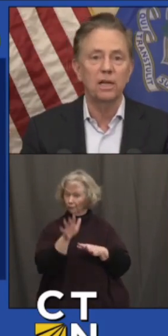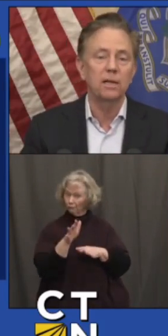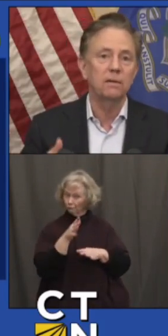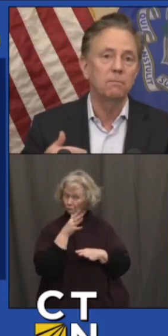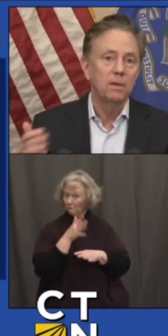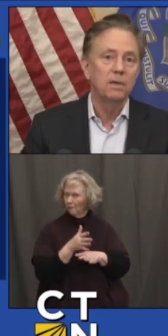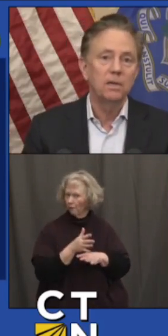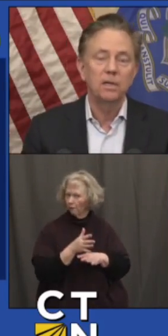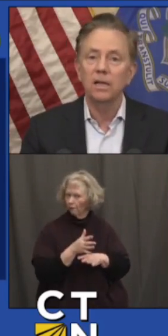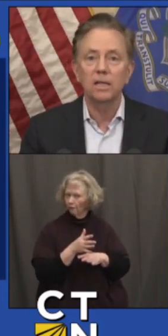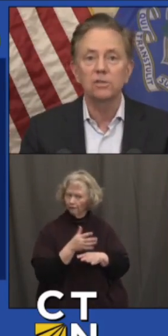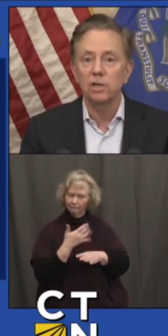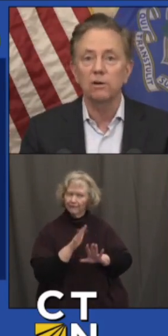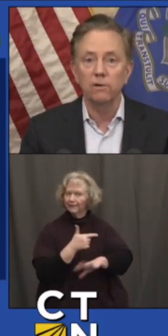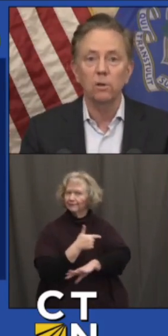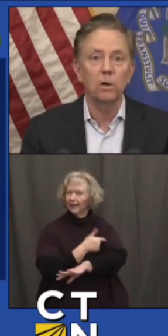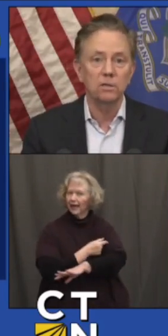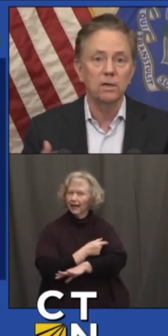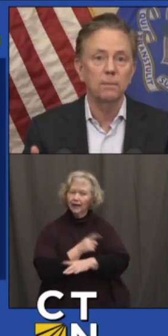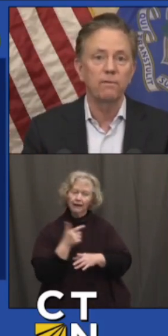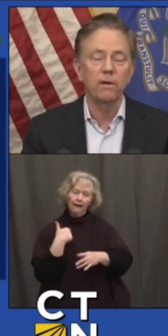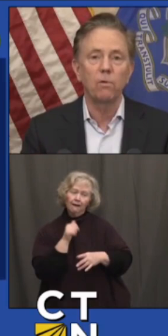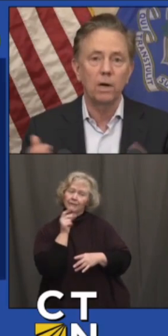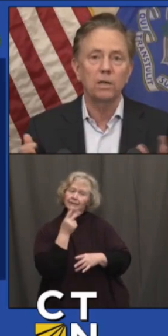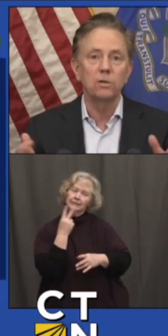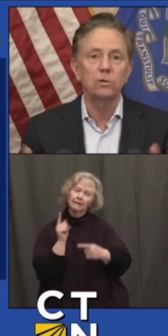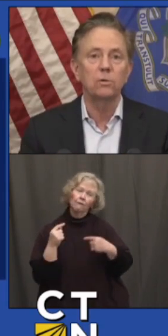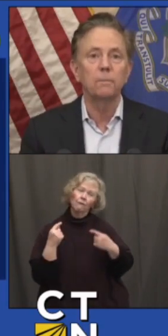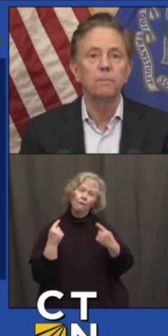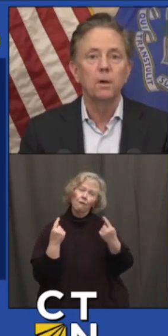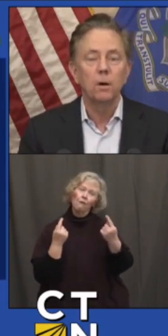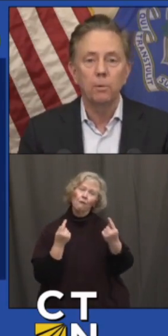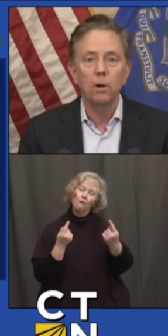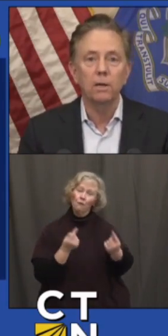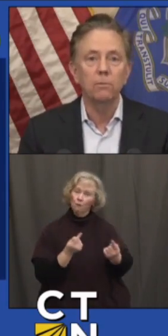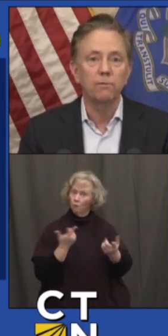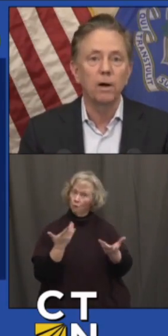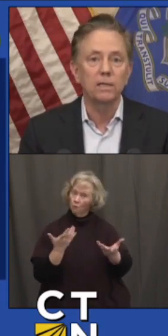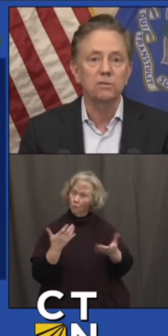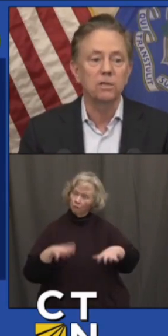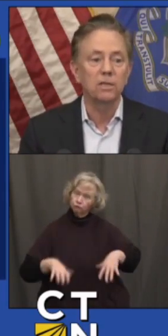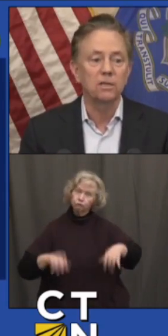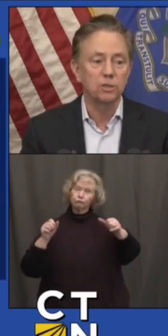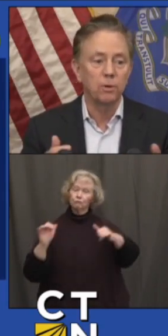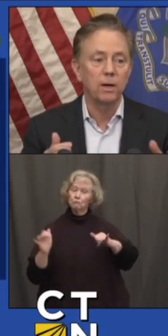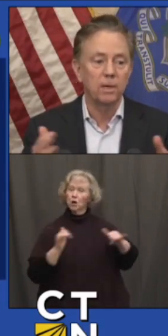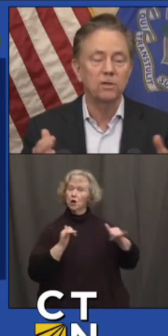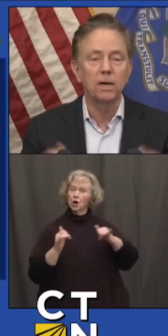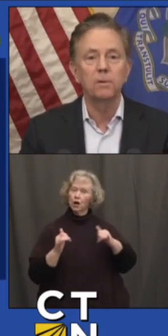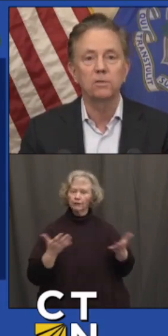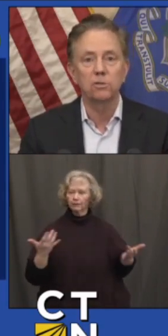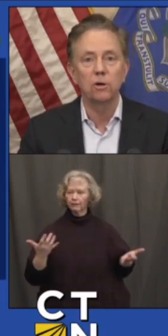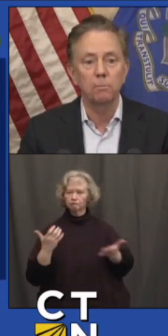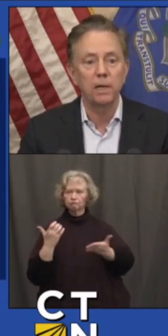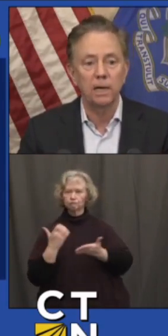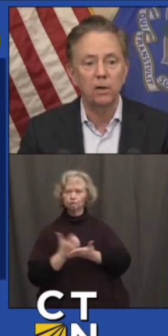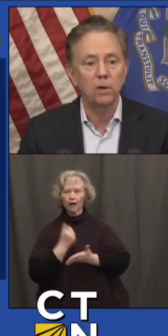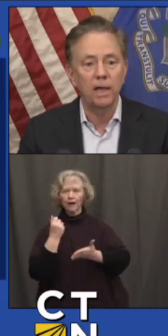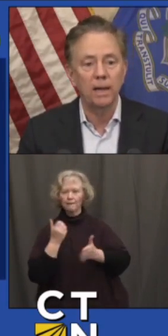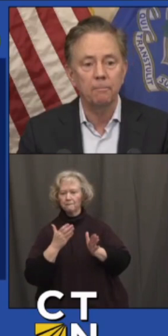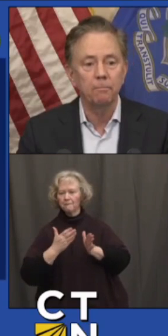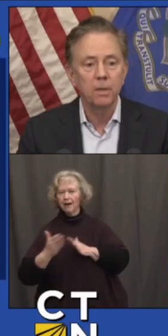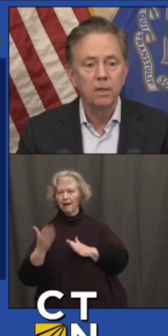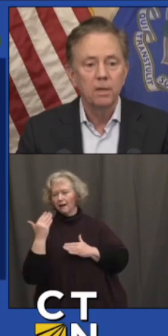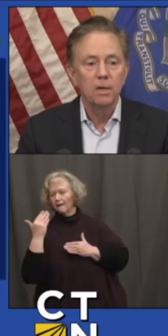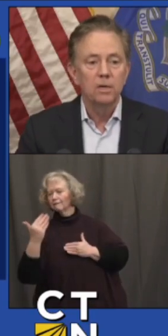vaccinated. You didn't get to see her for a long time. If you ever wanted to do a party with friends, this is probably a time you can start planning